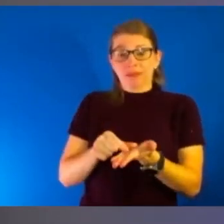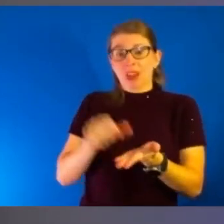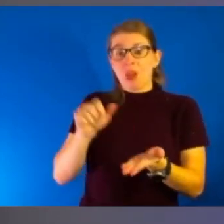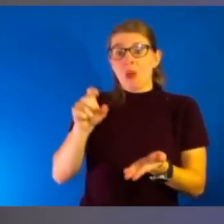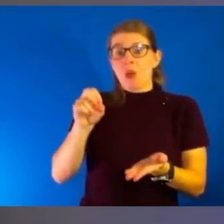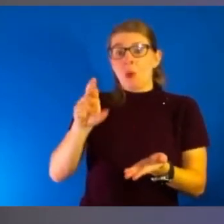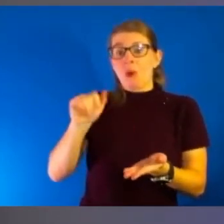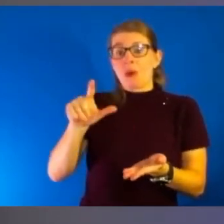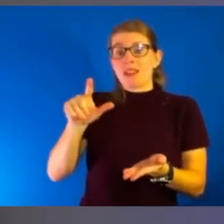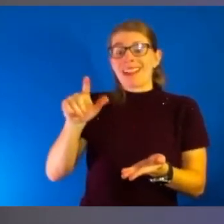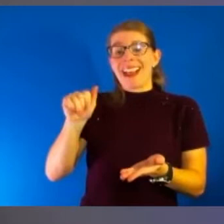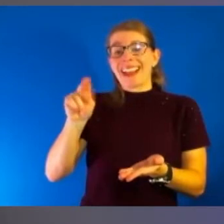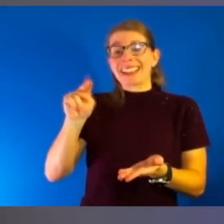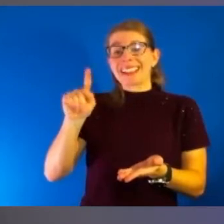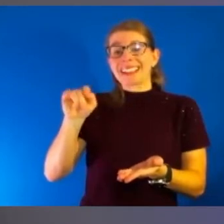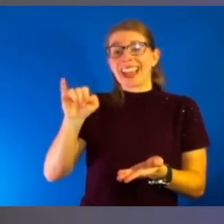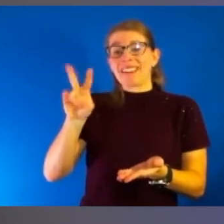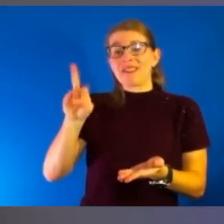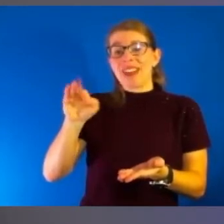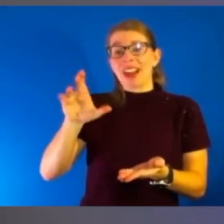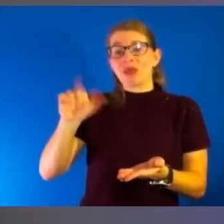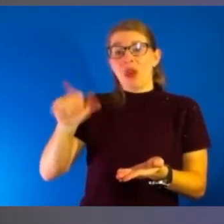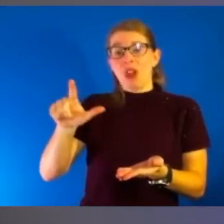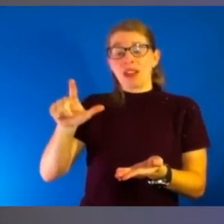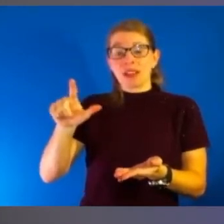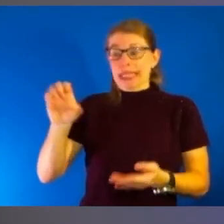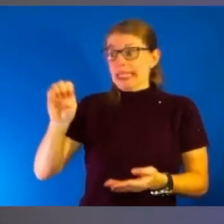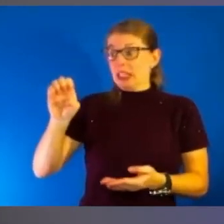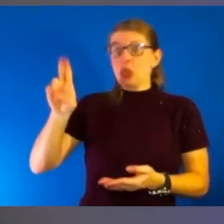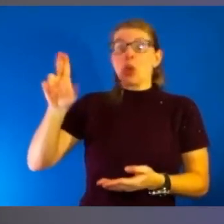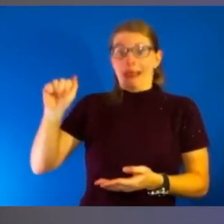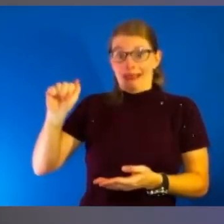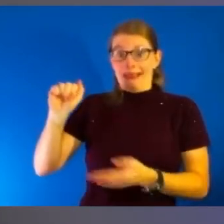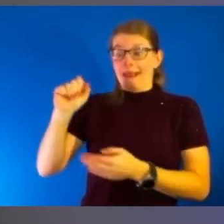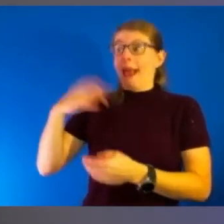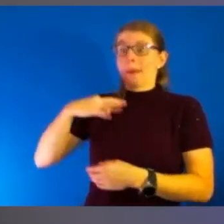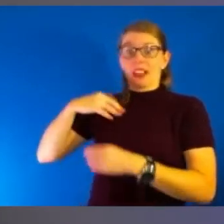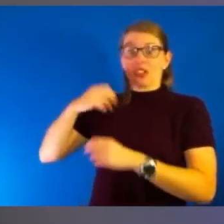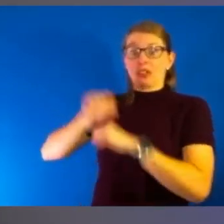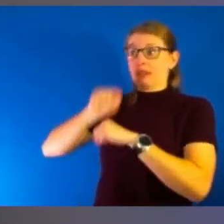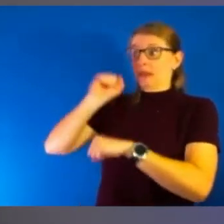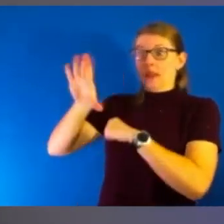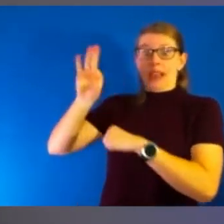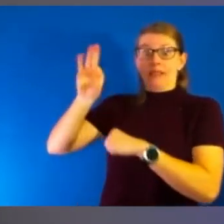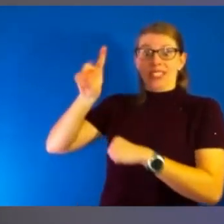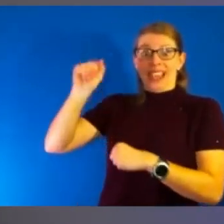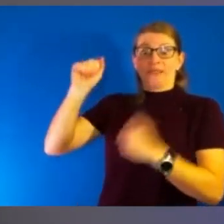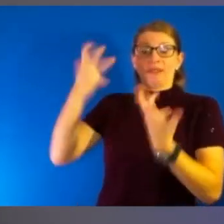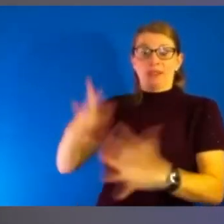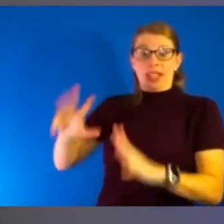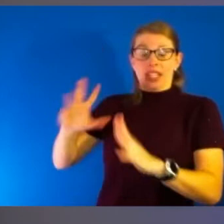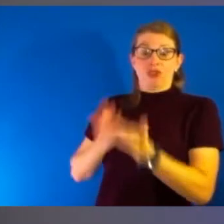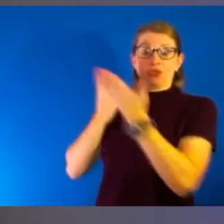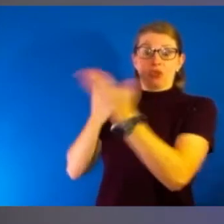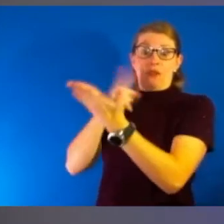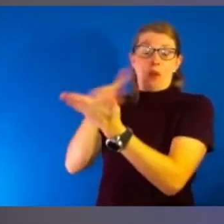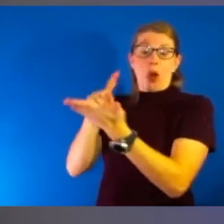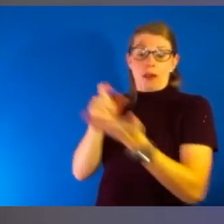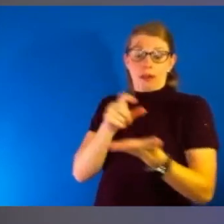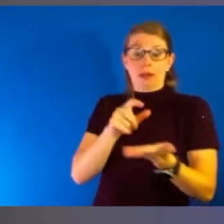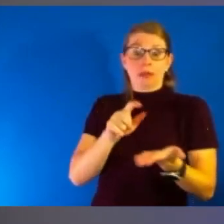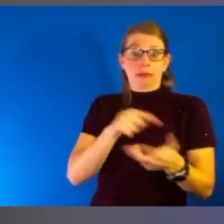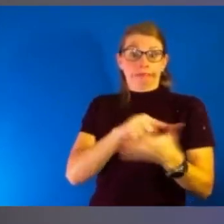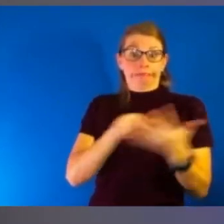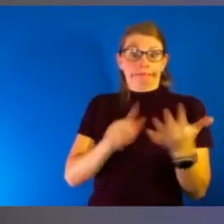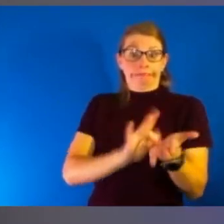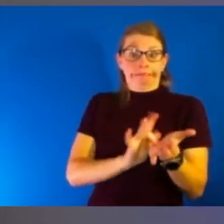We know that an EUA application has been submitted to FDA for those drugs and that those will